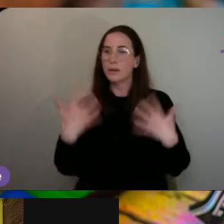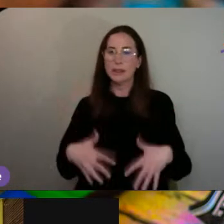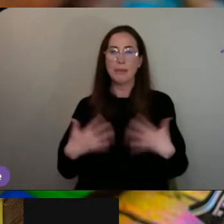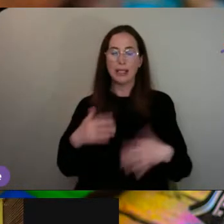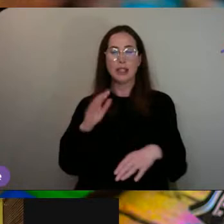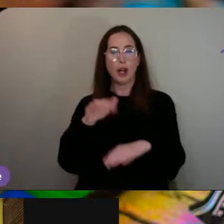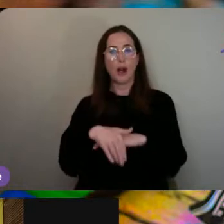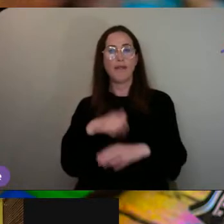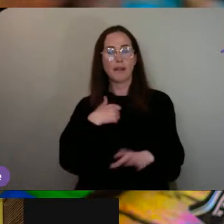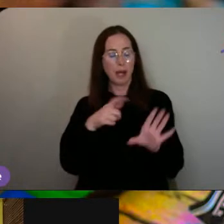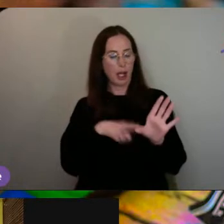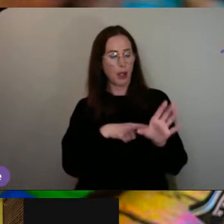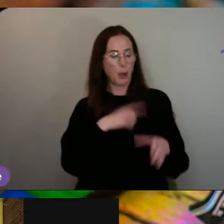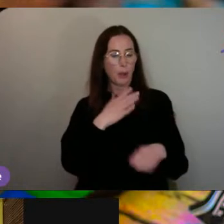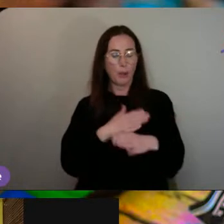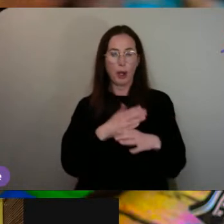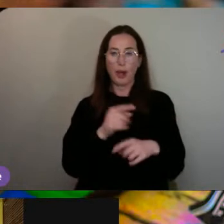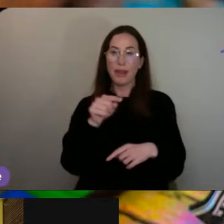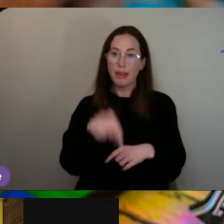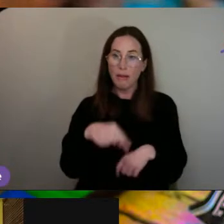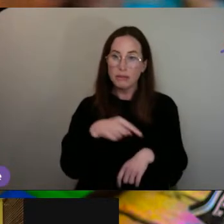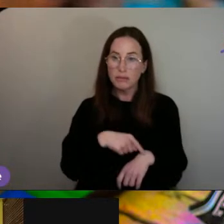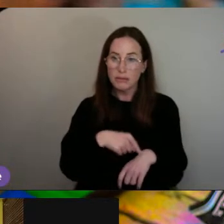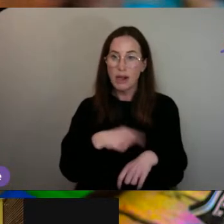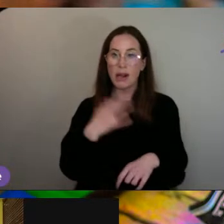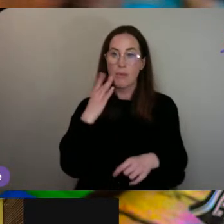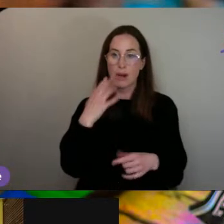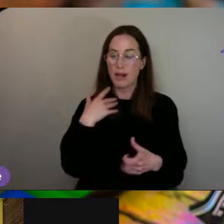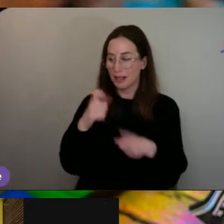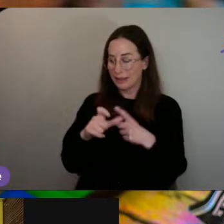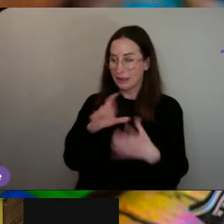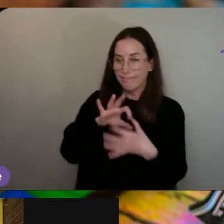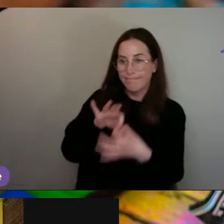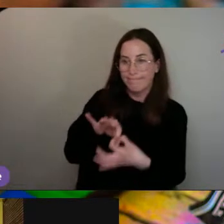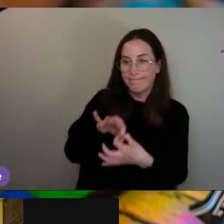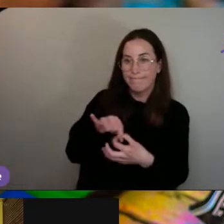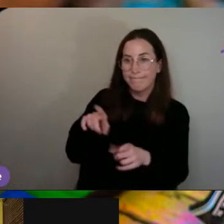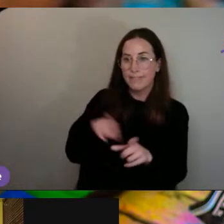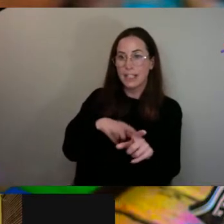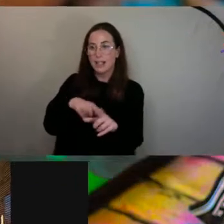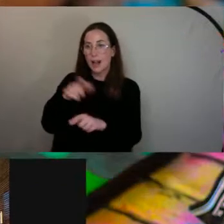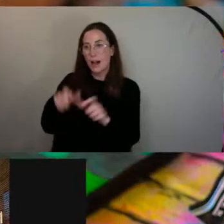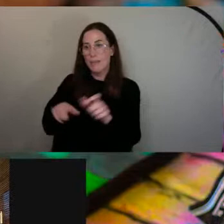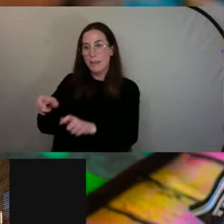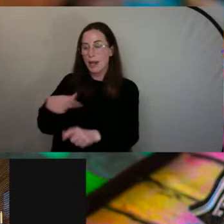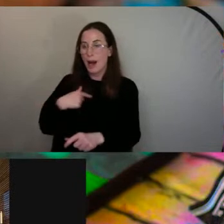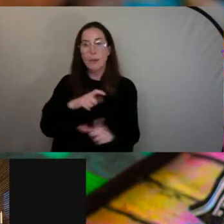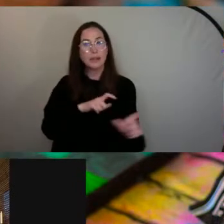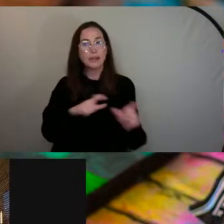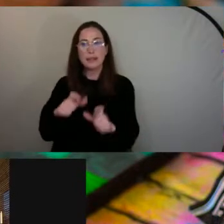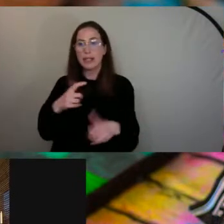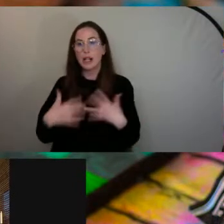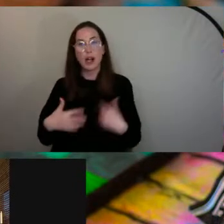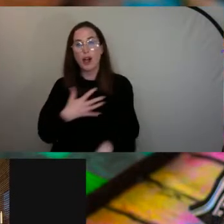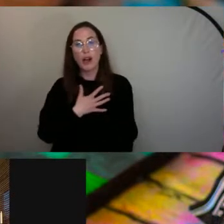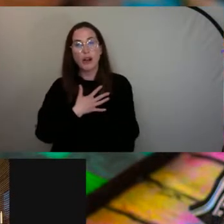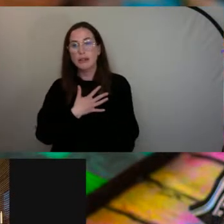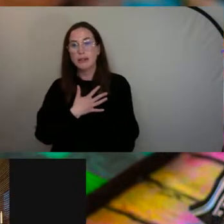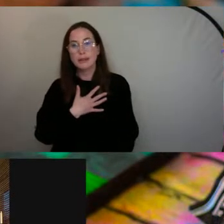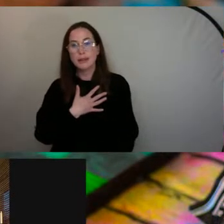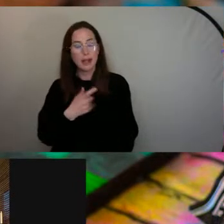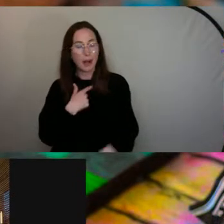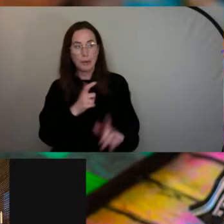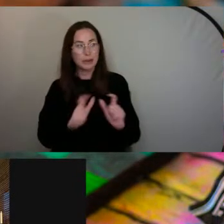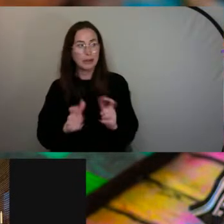at that moment when I was doing that work with these young people, I was still hurting and I was still going through my own